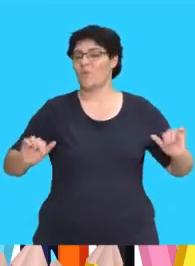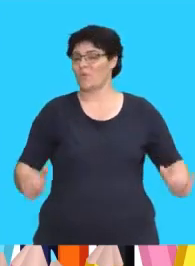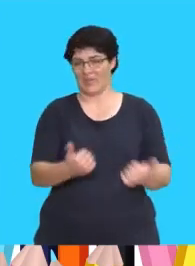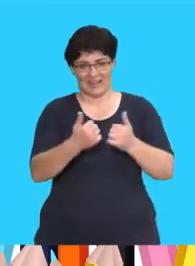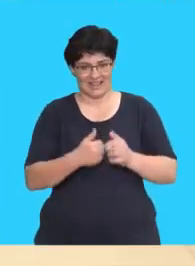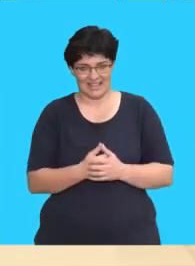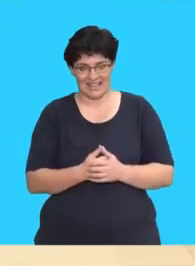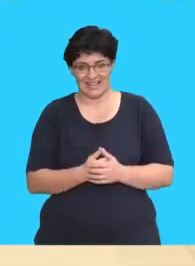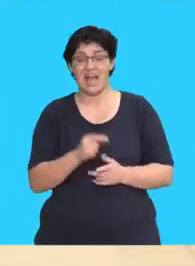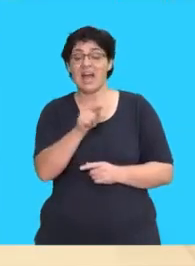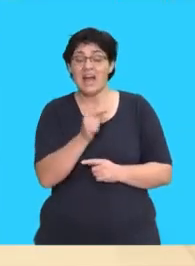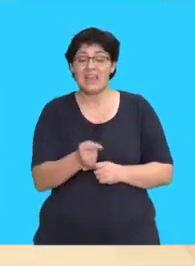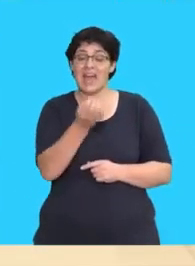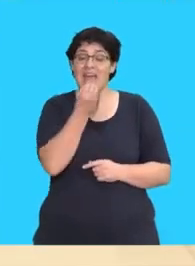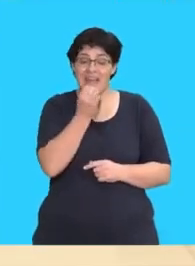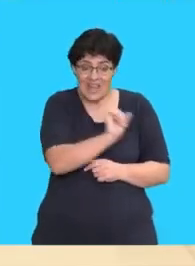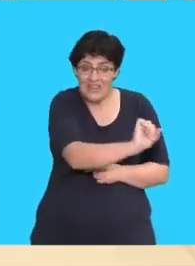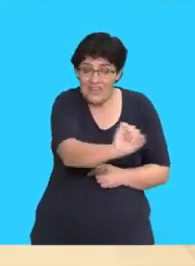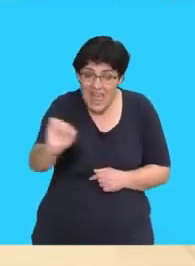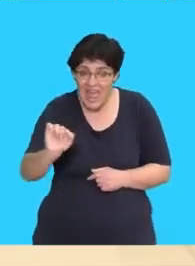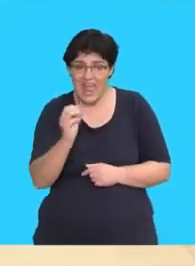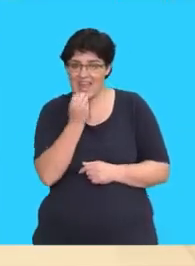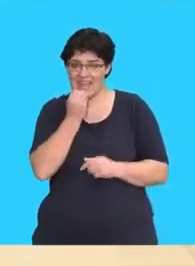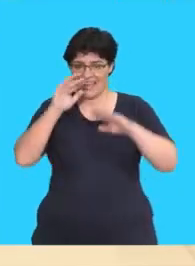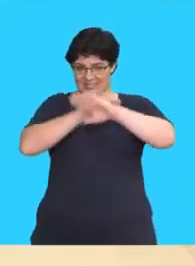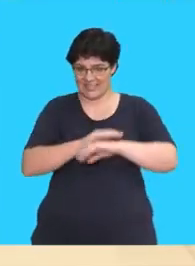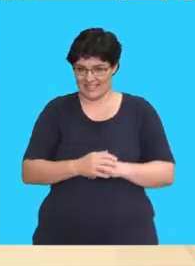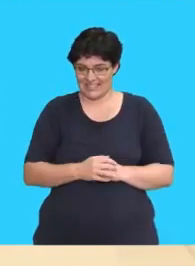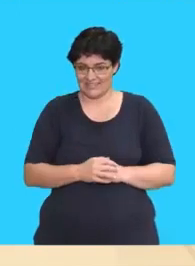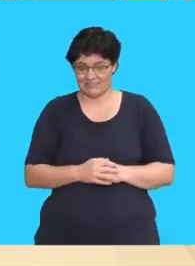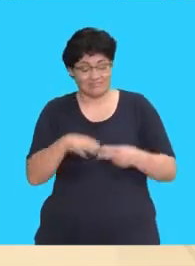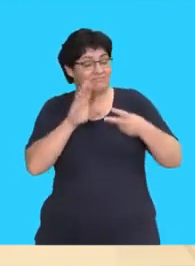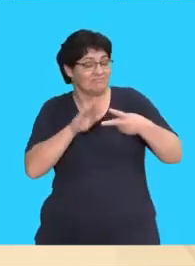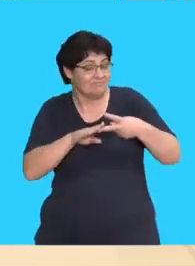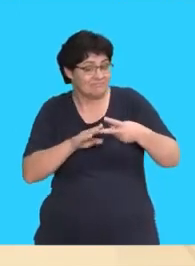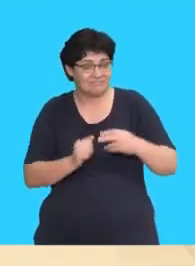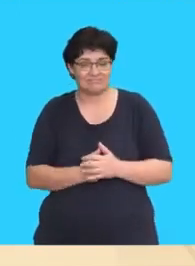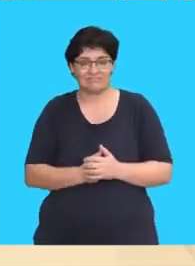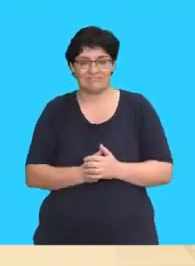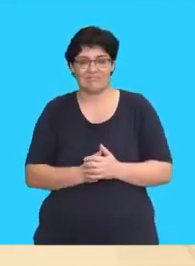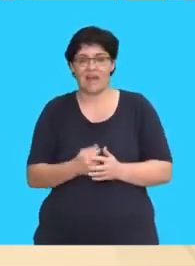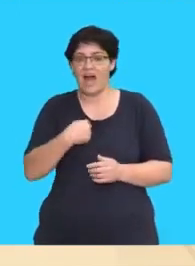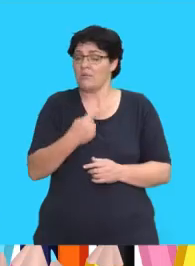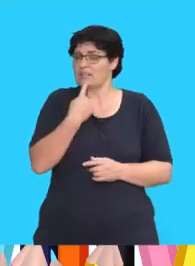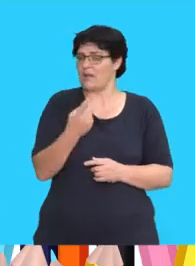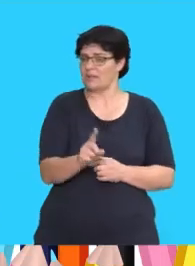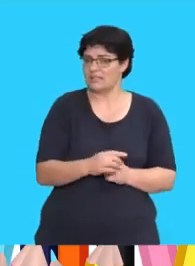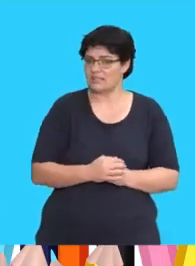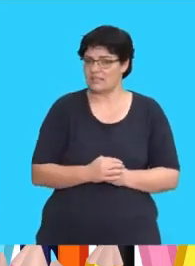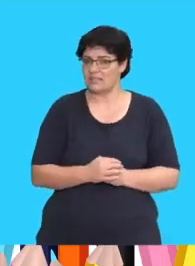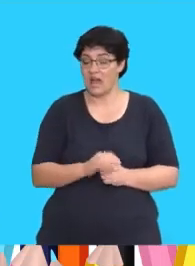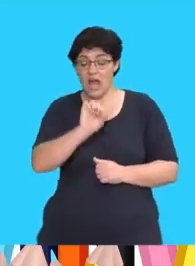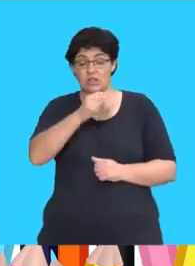They ate their supper. Let's try another one. I will say, She